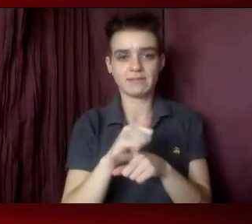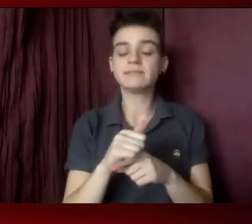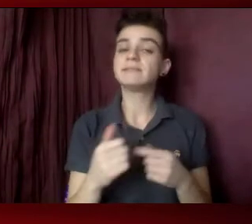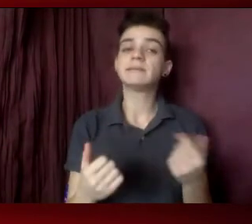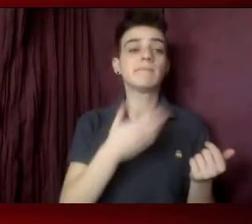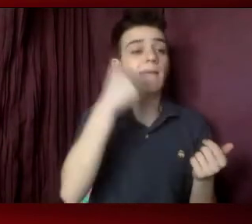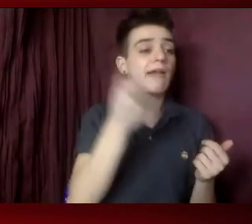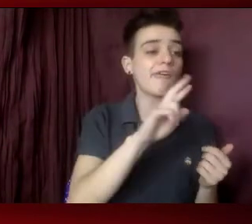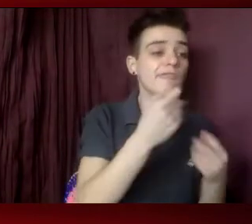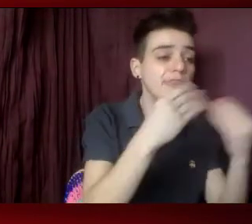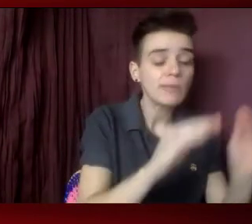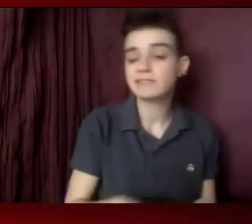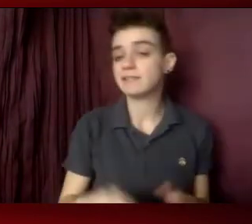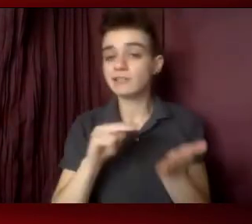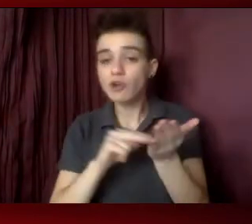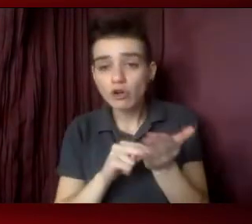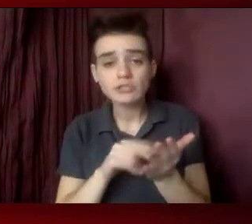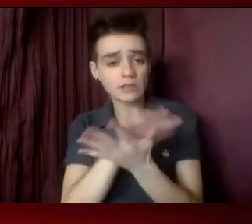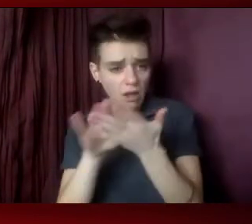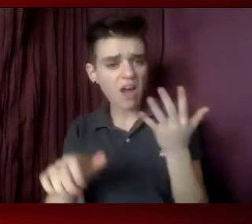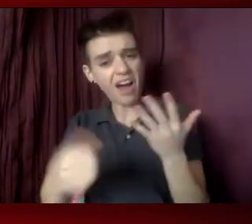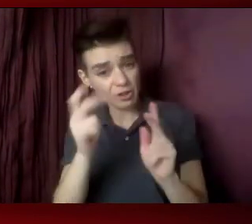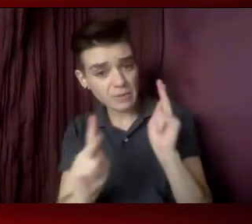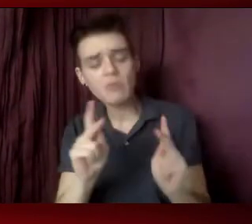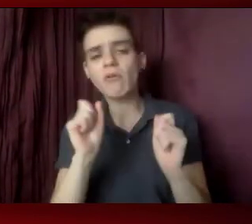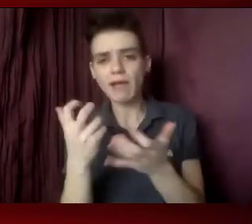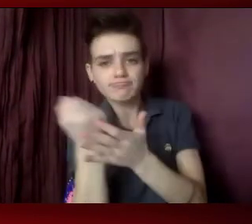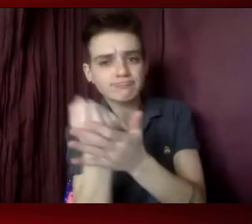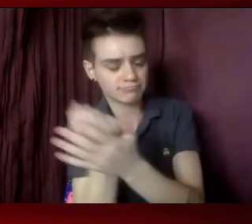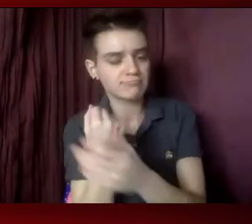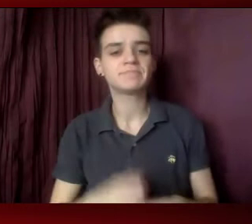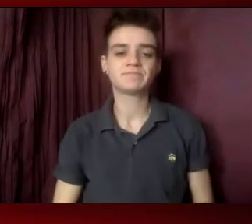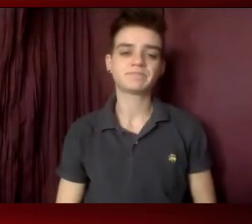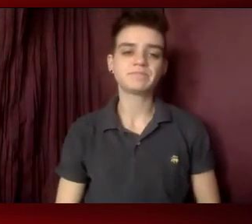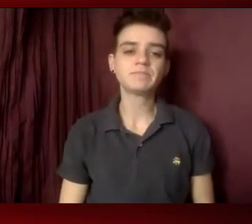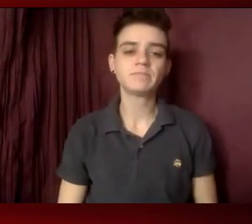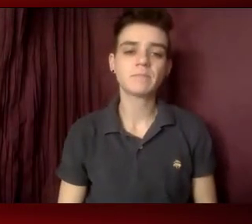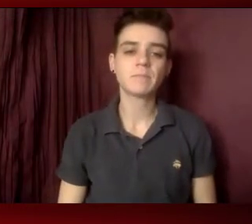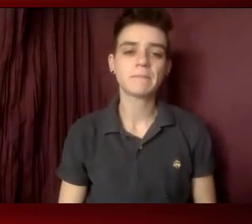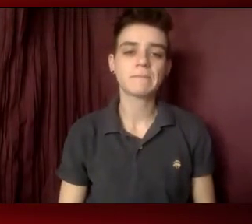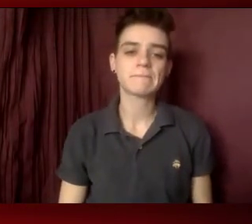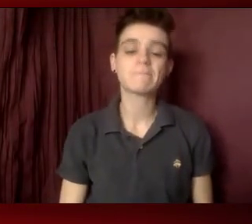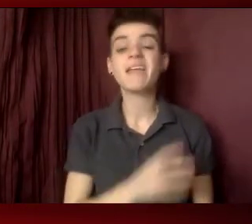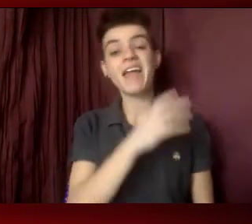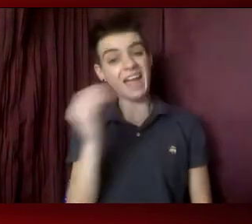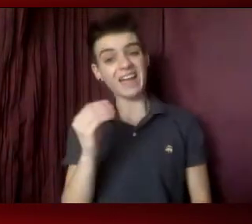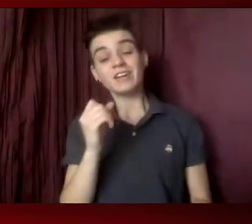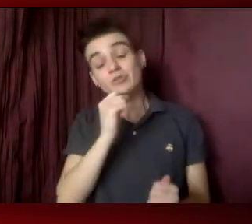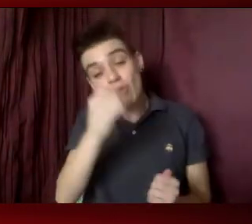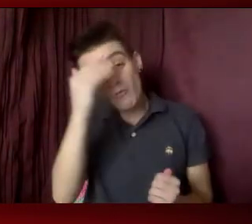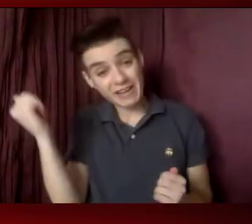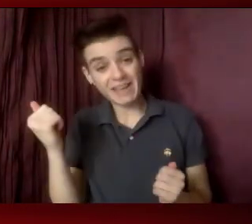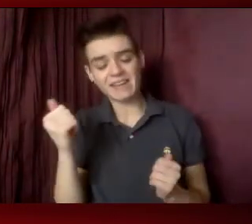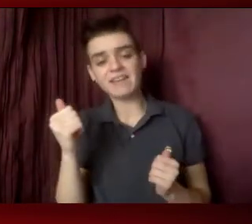nurses, and other practitioners to provide interventions such as treatment and PrEP, and cannot forget critical